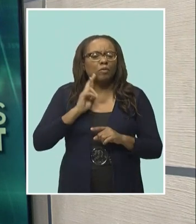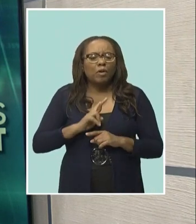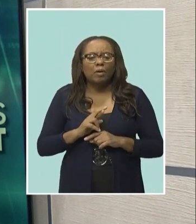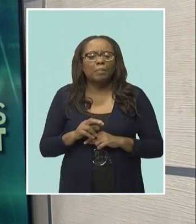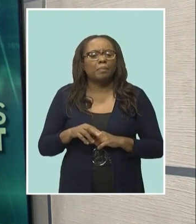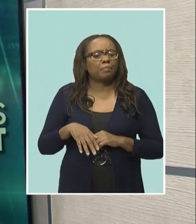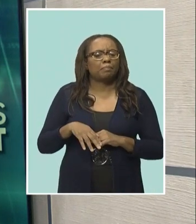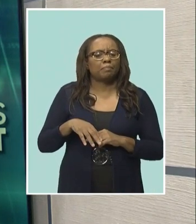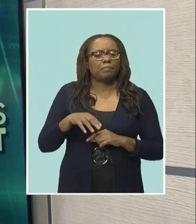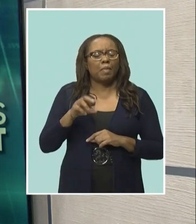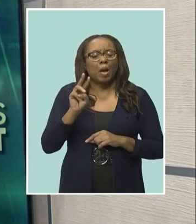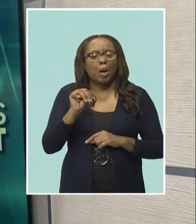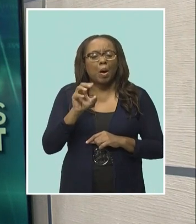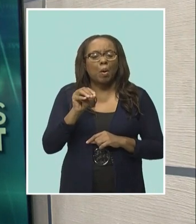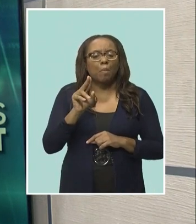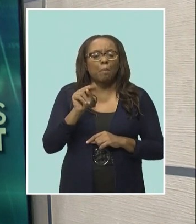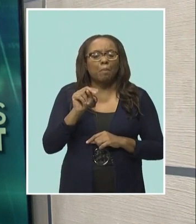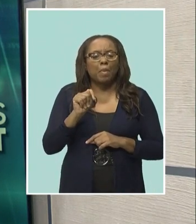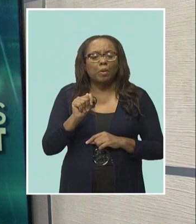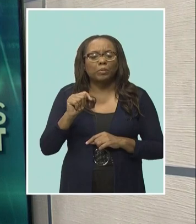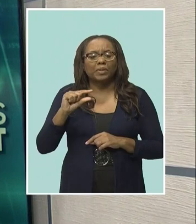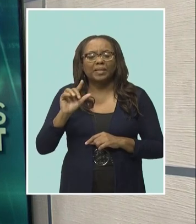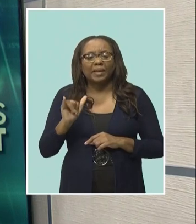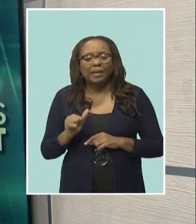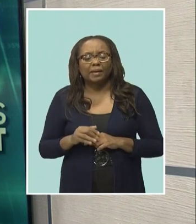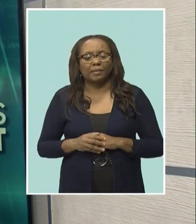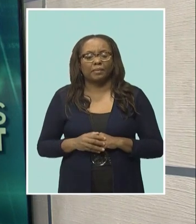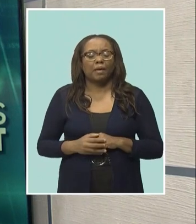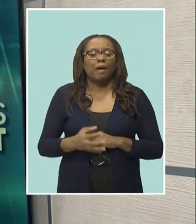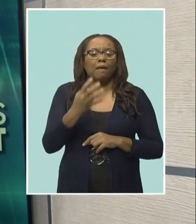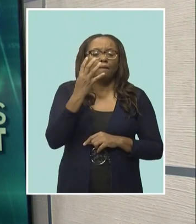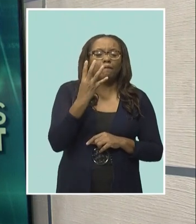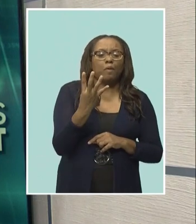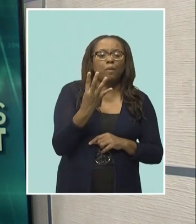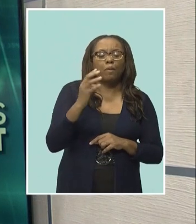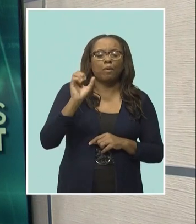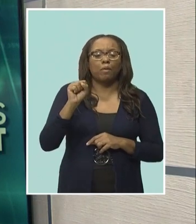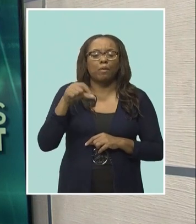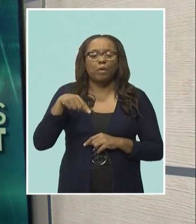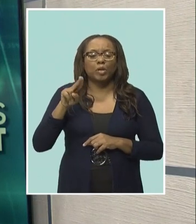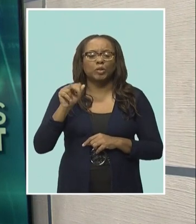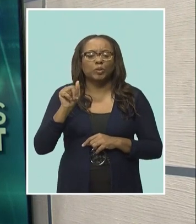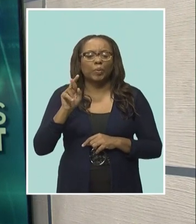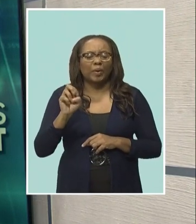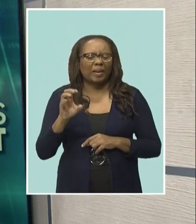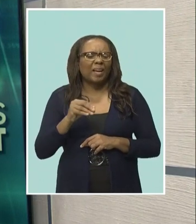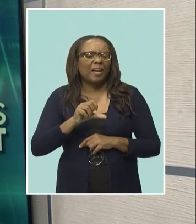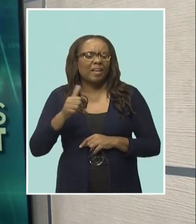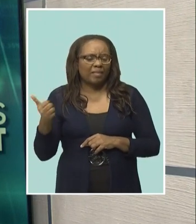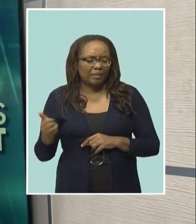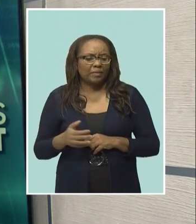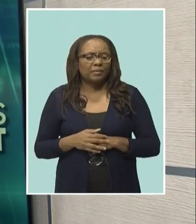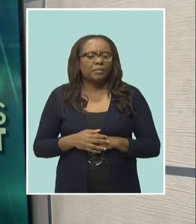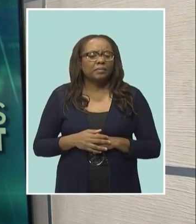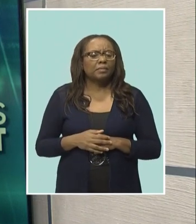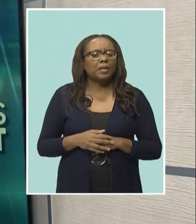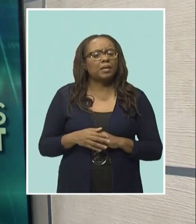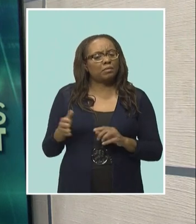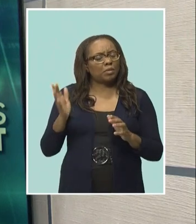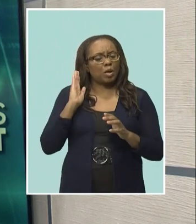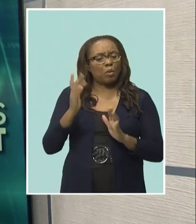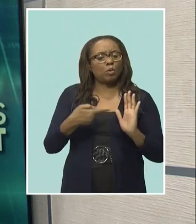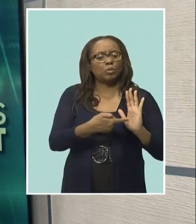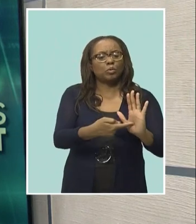Bajan 1966 rums. Specialty attractions include the Barbados Tourism Market and Ink Accelerator program which will